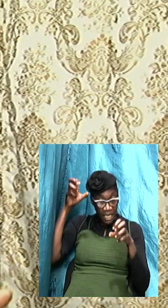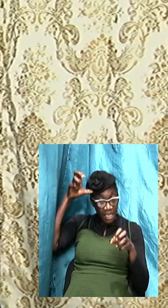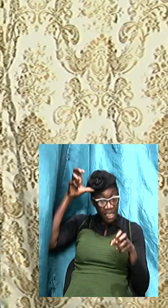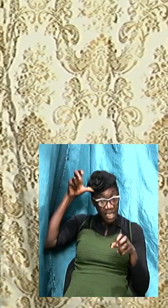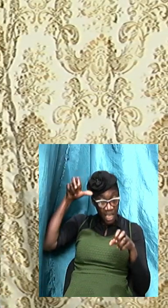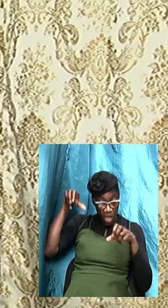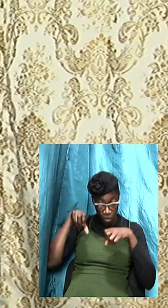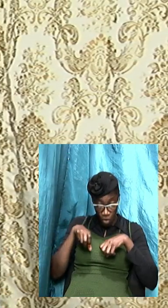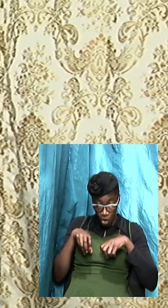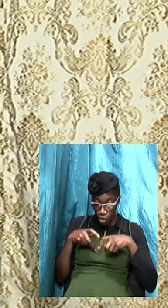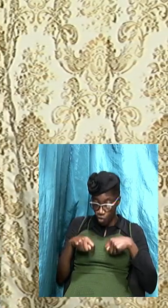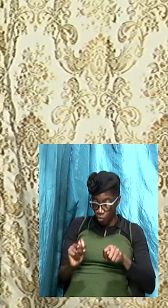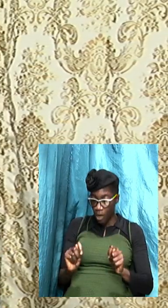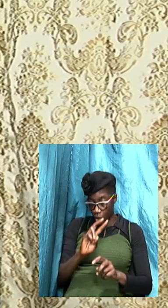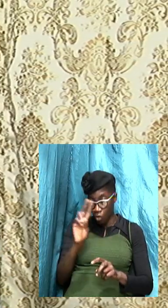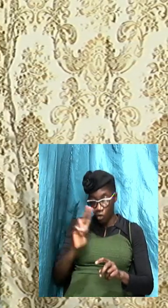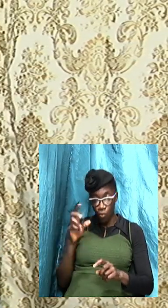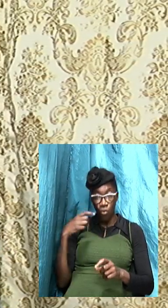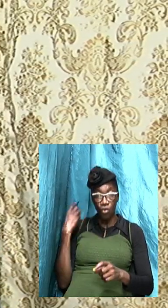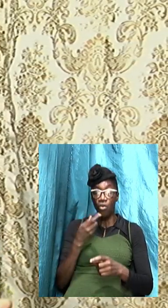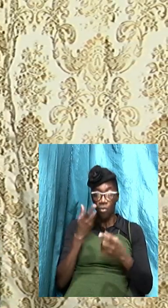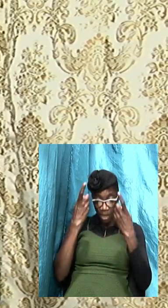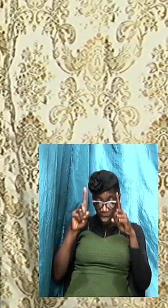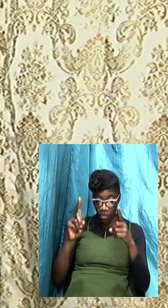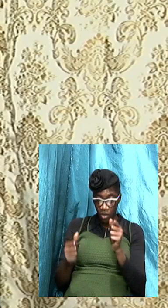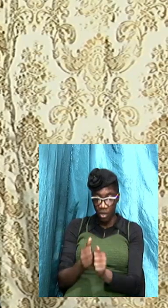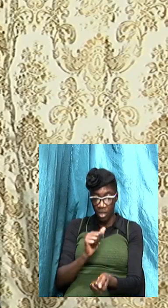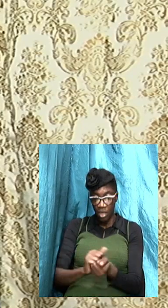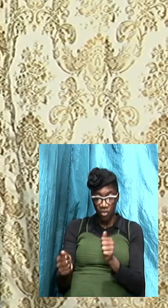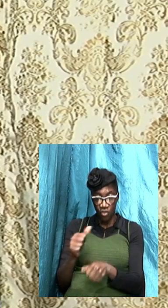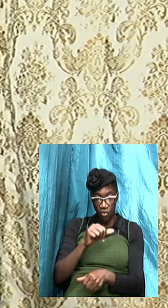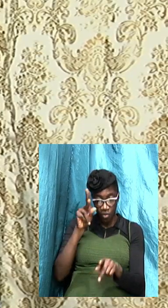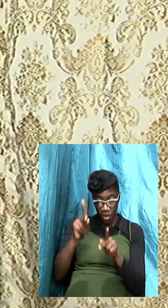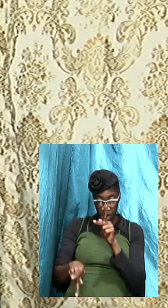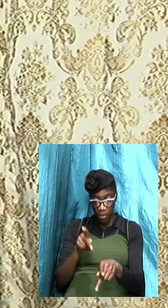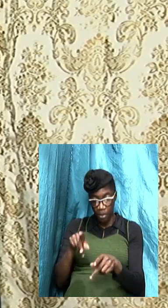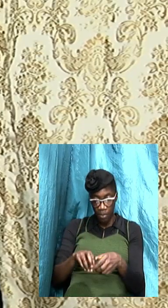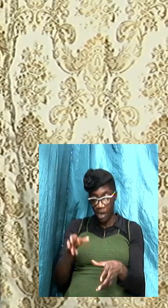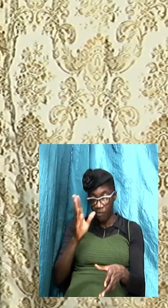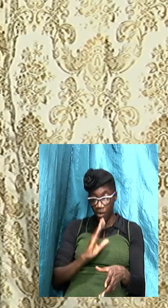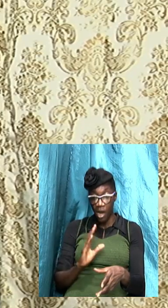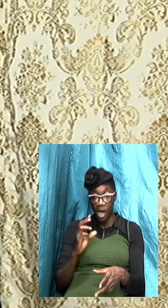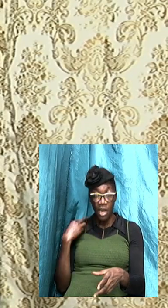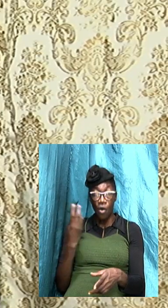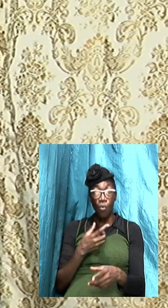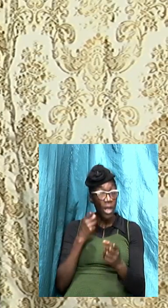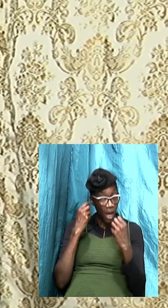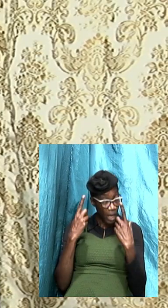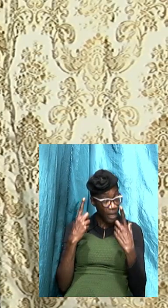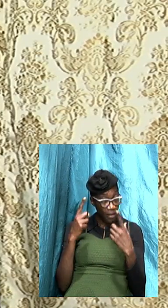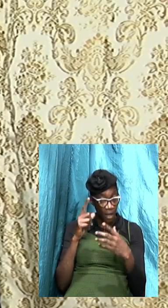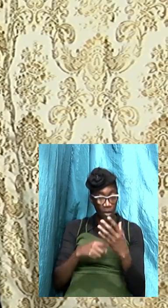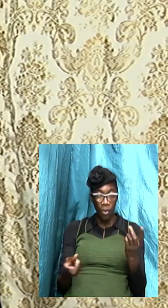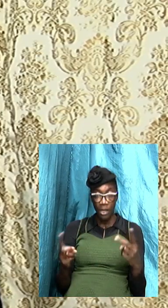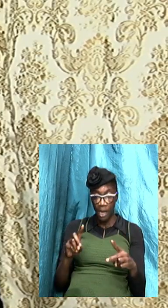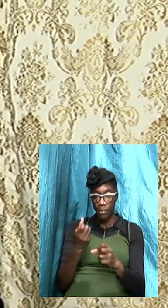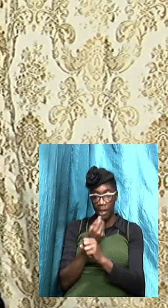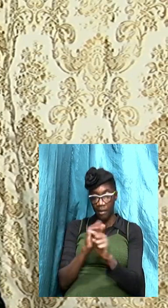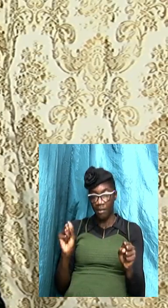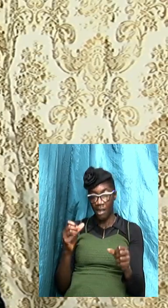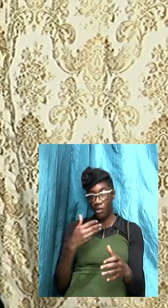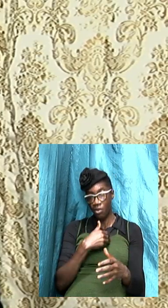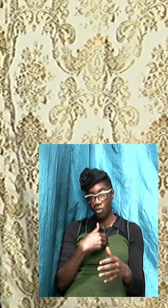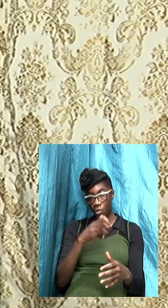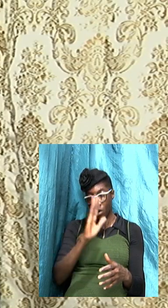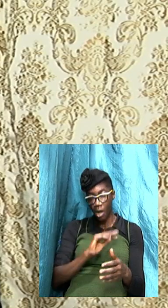destroy the people of God so it's all about us being aware of what is happening and it's all about saving our souls God